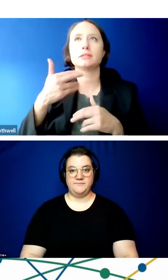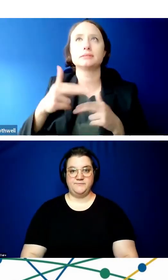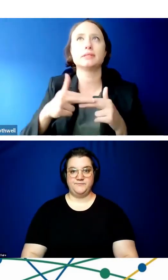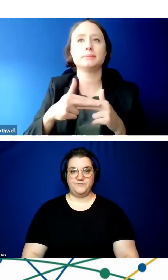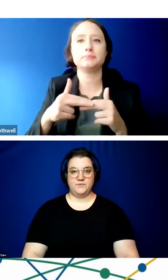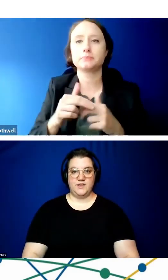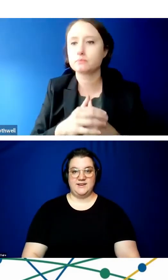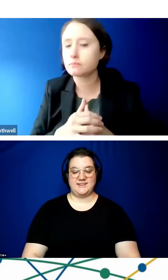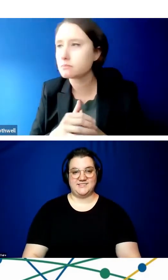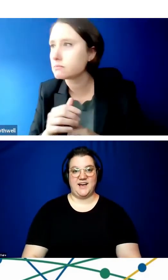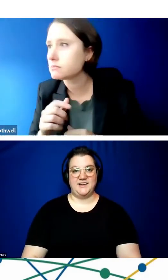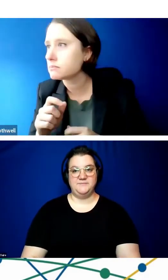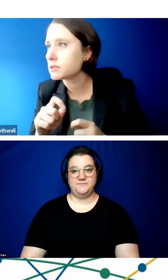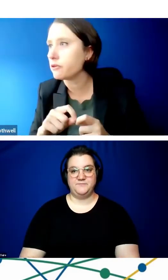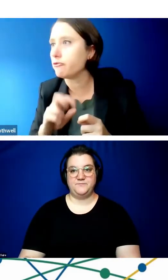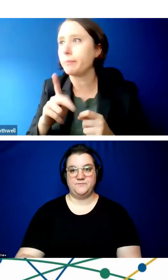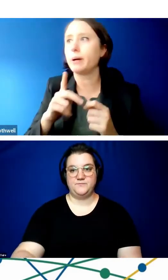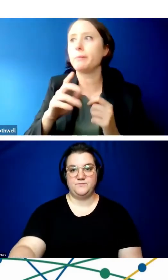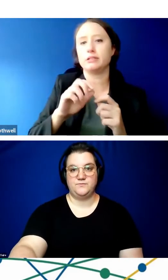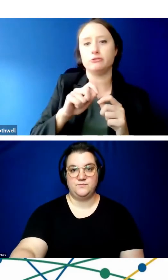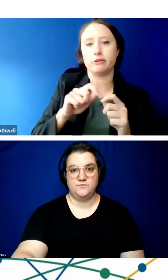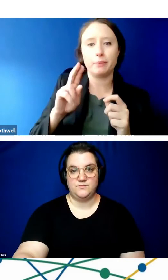Okay, next slide.